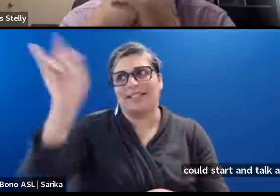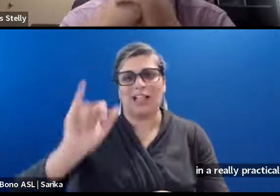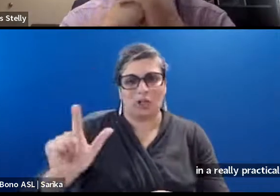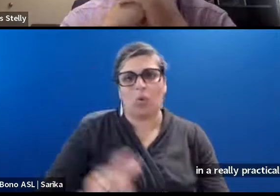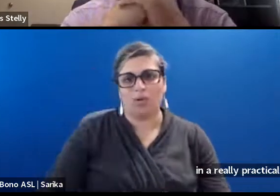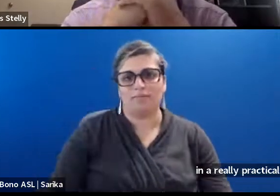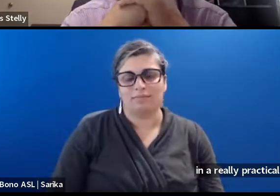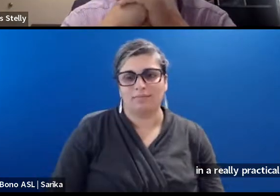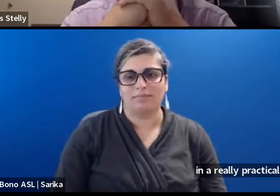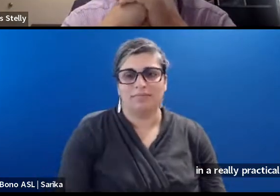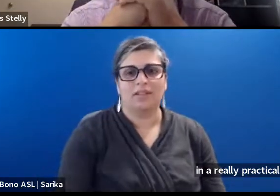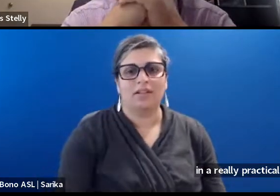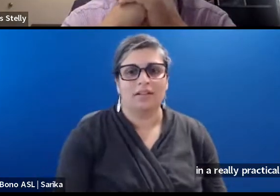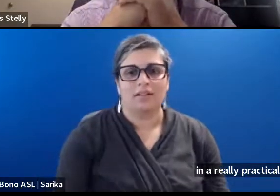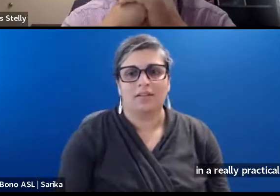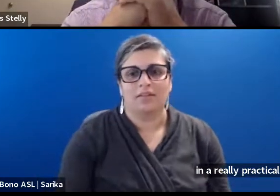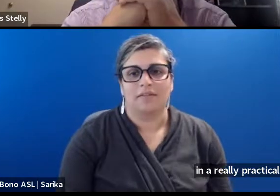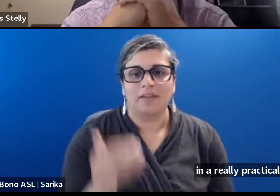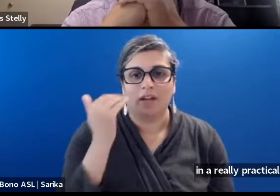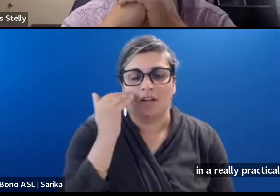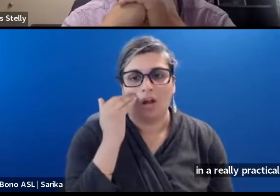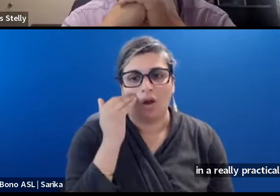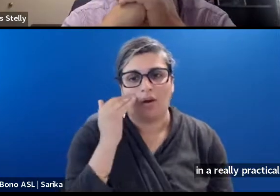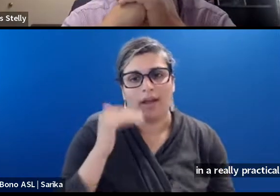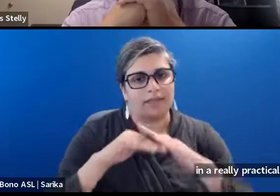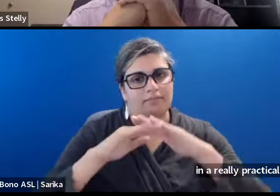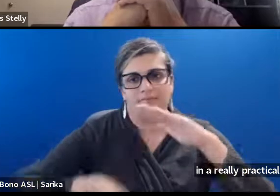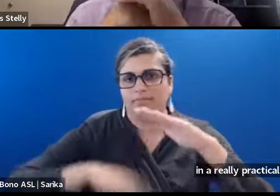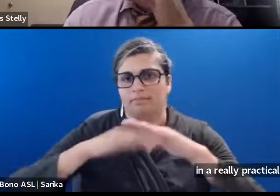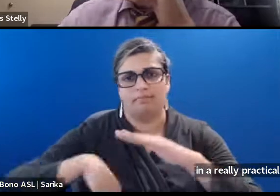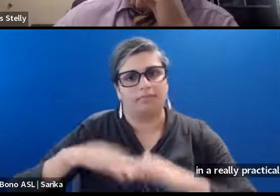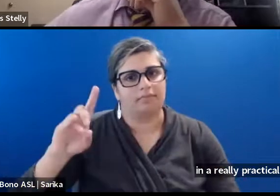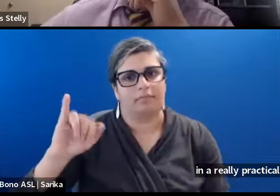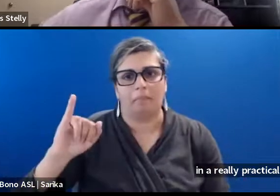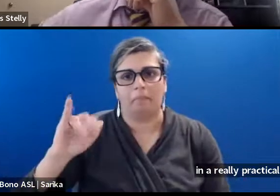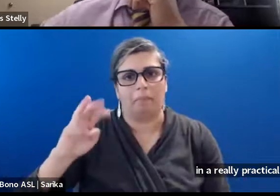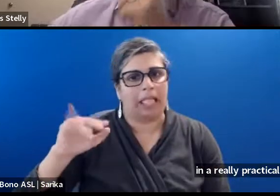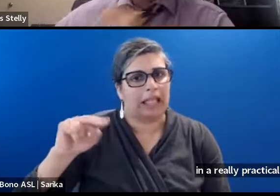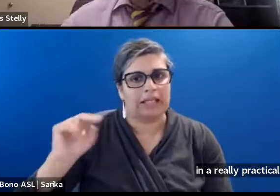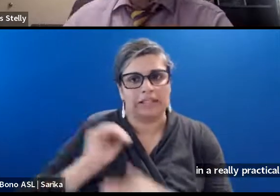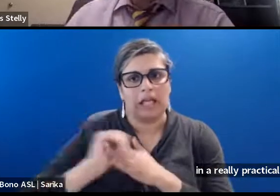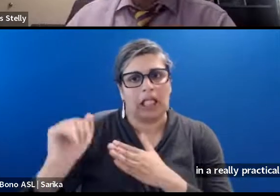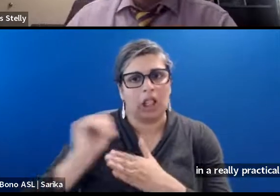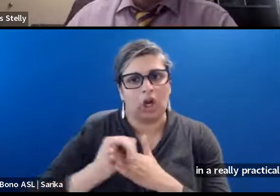You know. Knowing that they're probably an under a million dollar. Um.